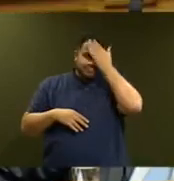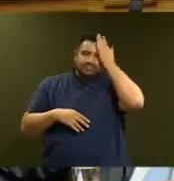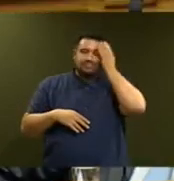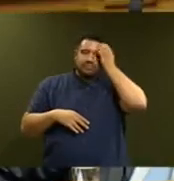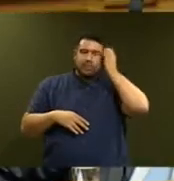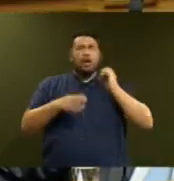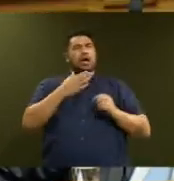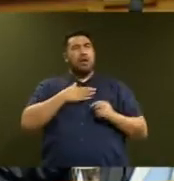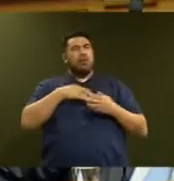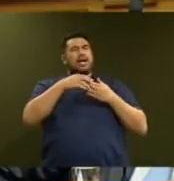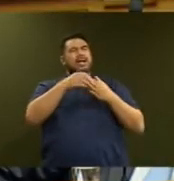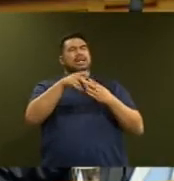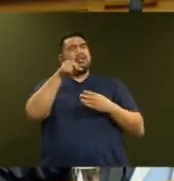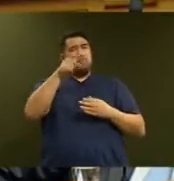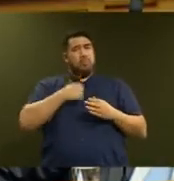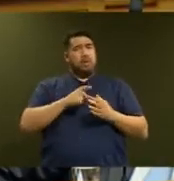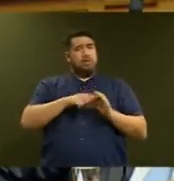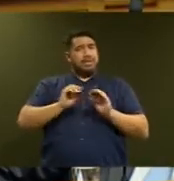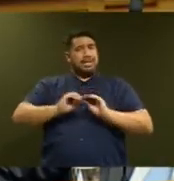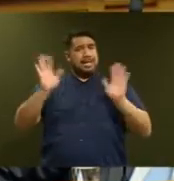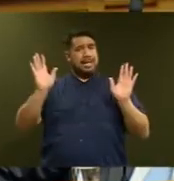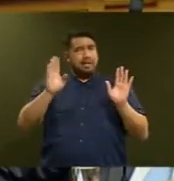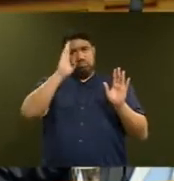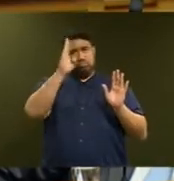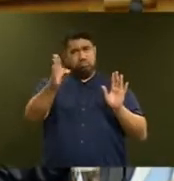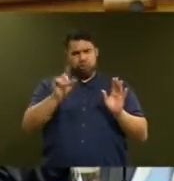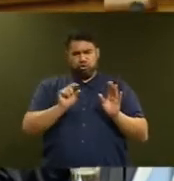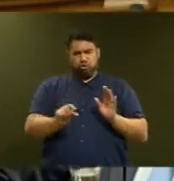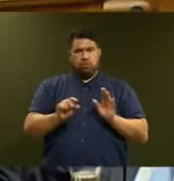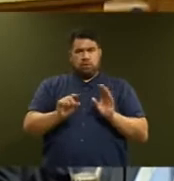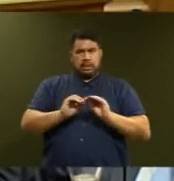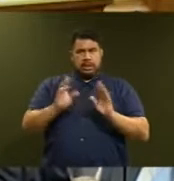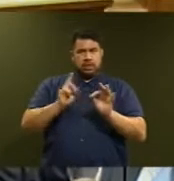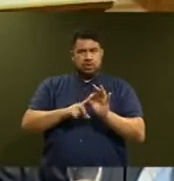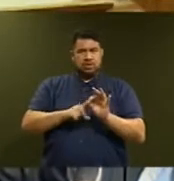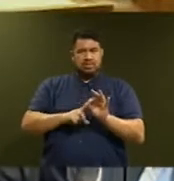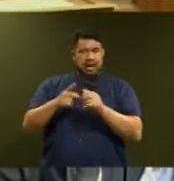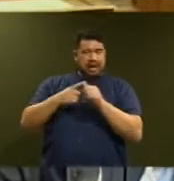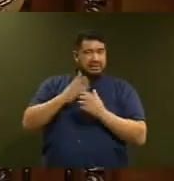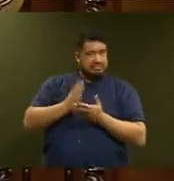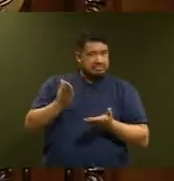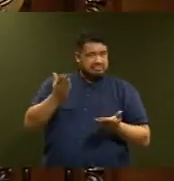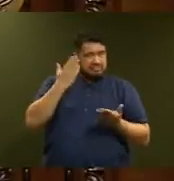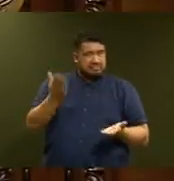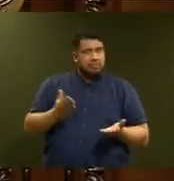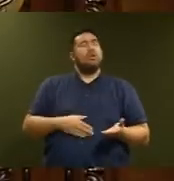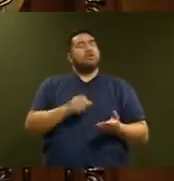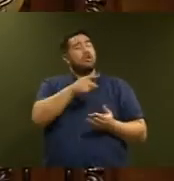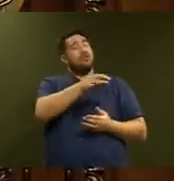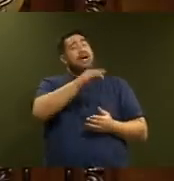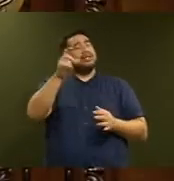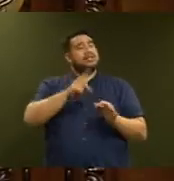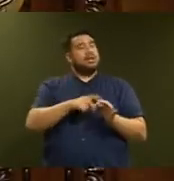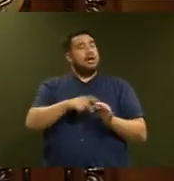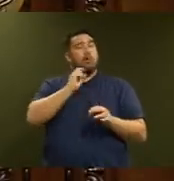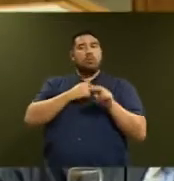guidance on this, that was a very clear question, uh, short and concise. Uh, I don't think the minister has actually answered. Ask, ask, ask it again and we'll, and I'll, I'll make it.